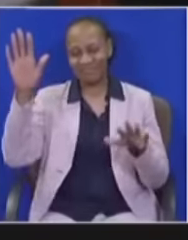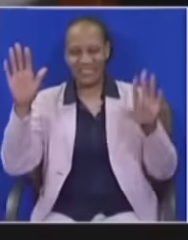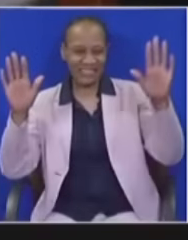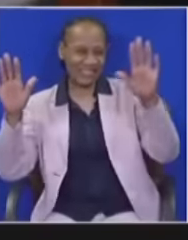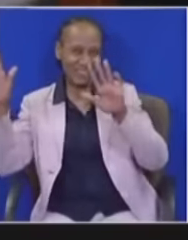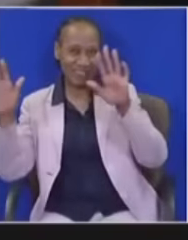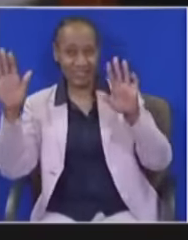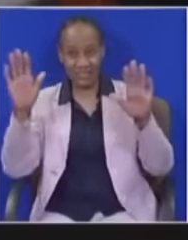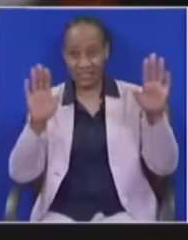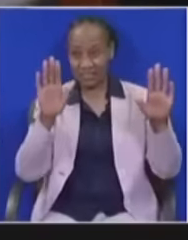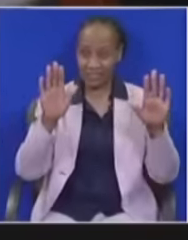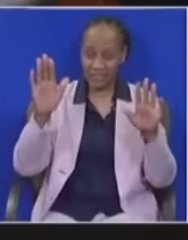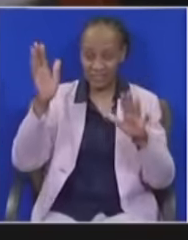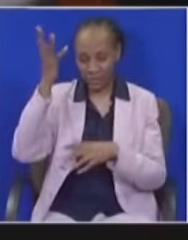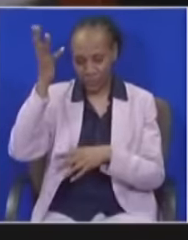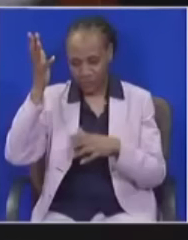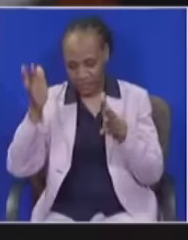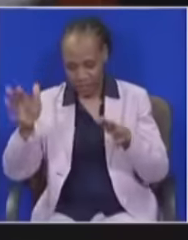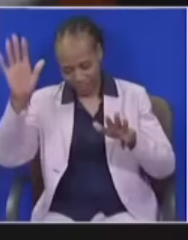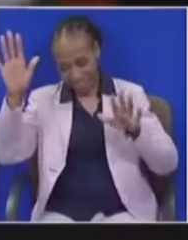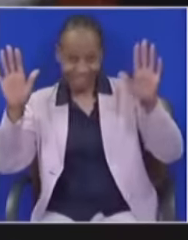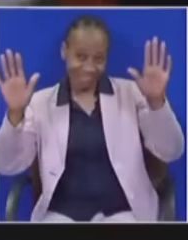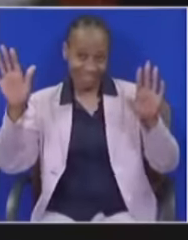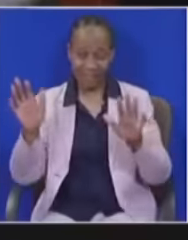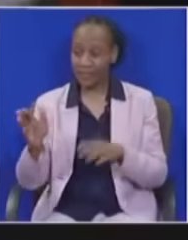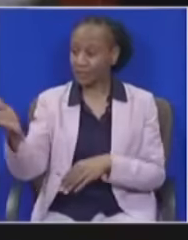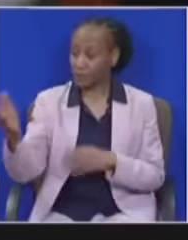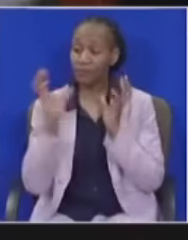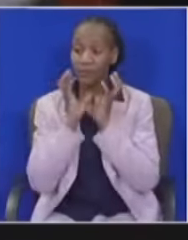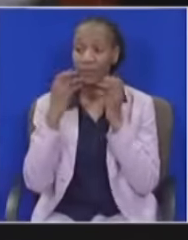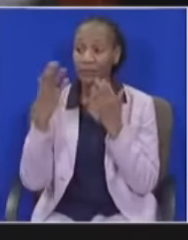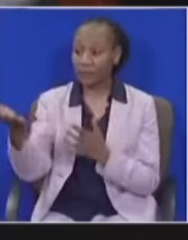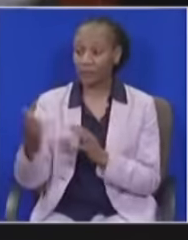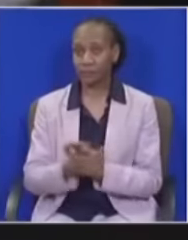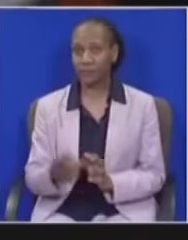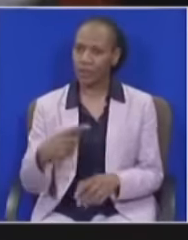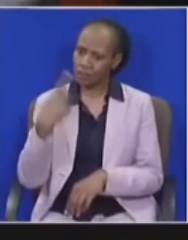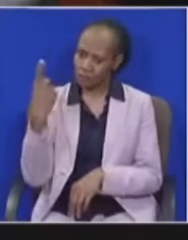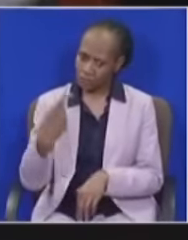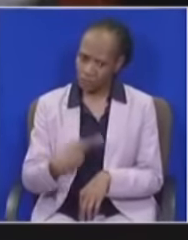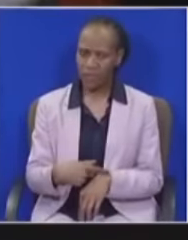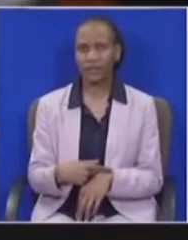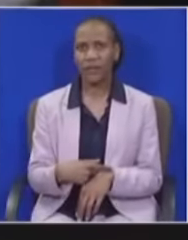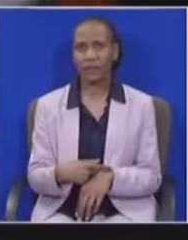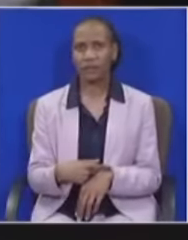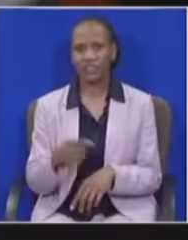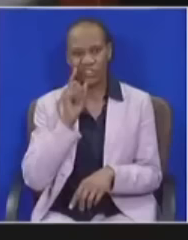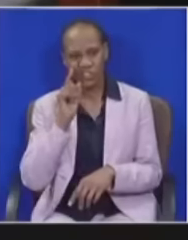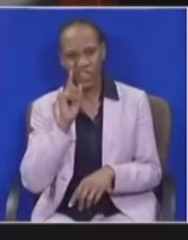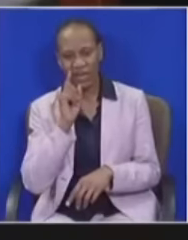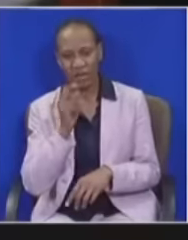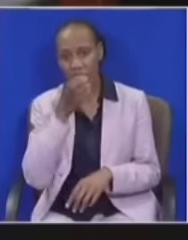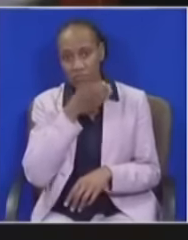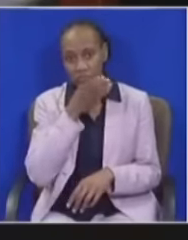Honorable Speaker. Honorable Deputy Speaker. Honorable Malema, what are you rising on now? Next time, you must bring breathalyzers here, No, man.